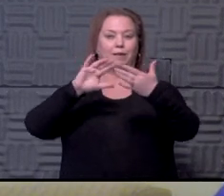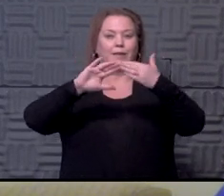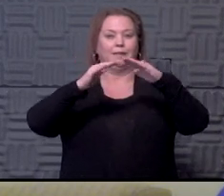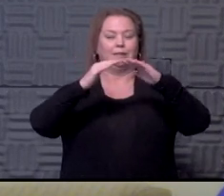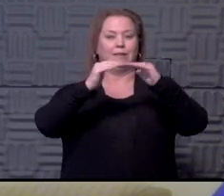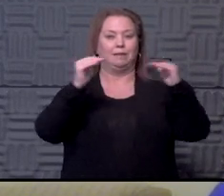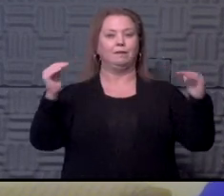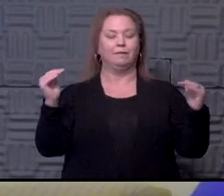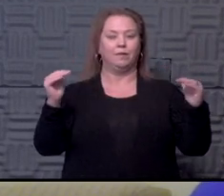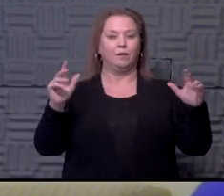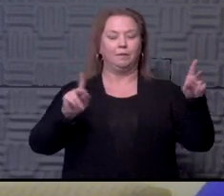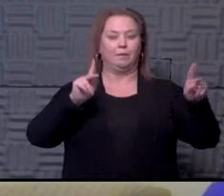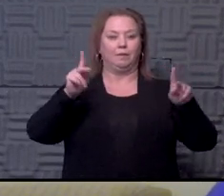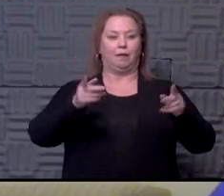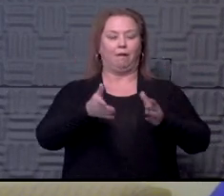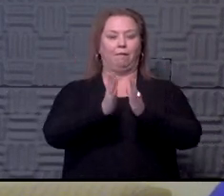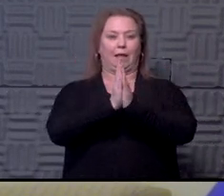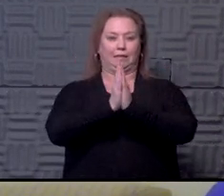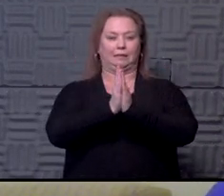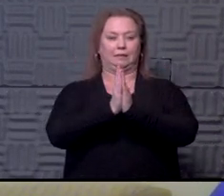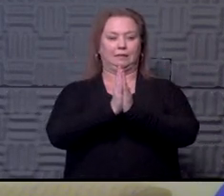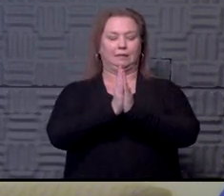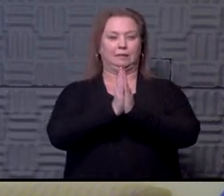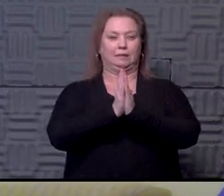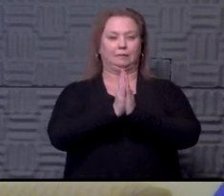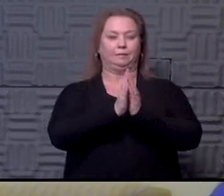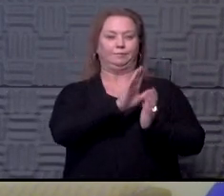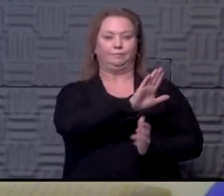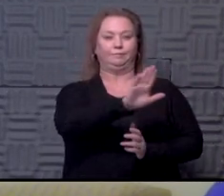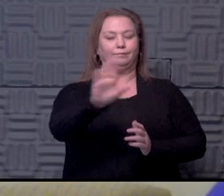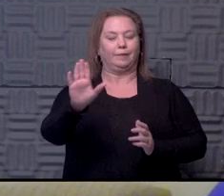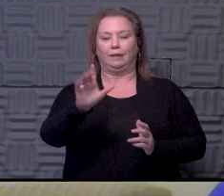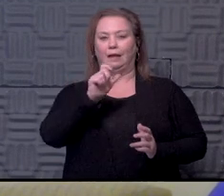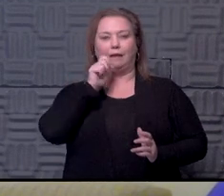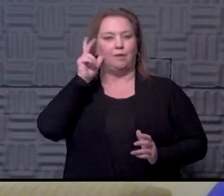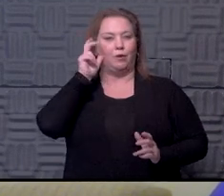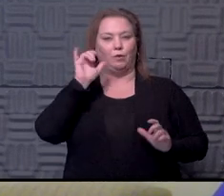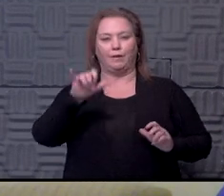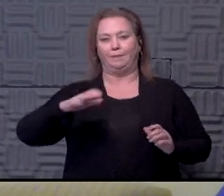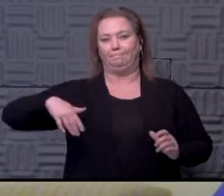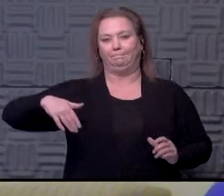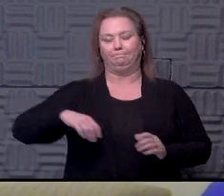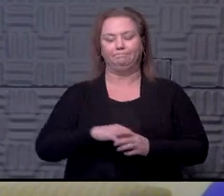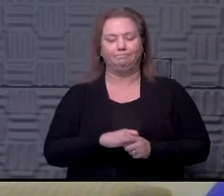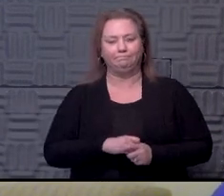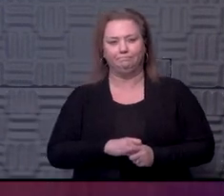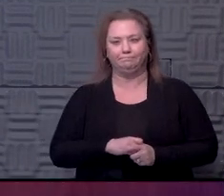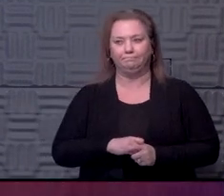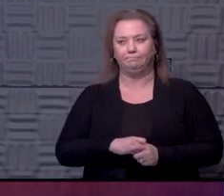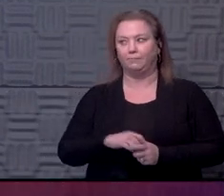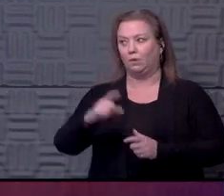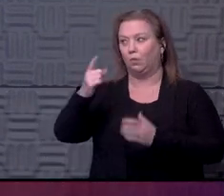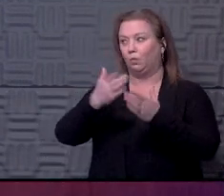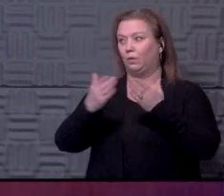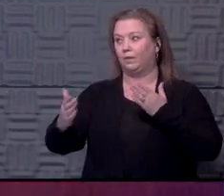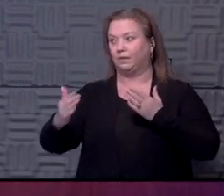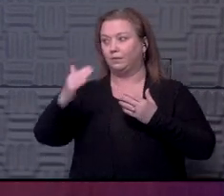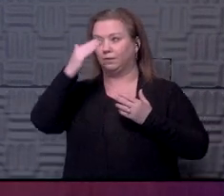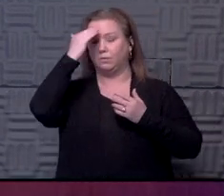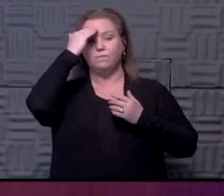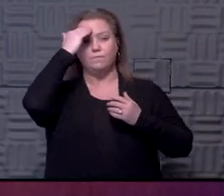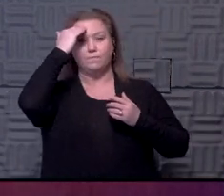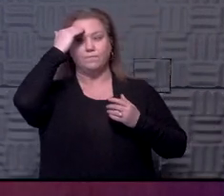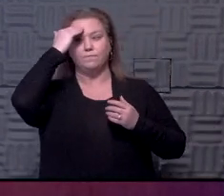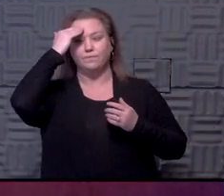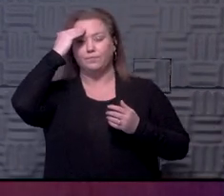I can certainly ask him that in his conversations, but I have not heard that as of yet. One of the things we know in that